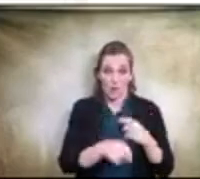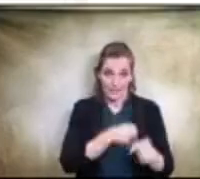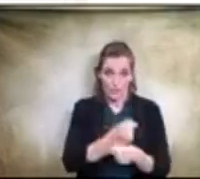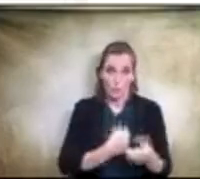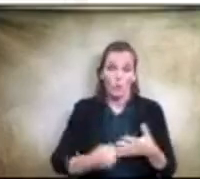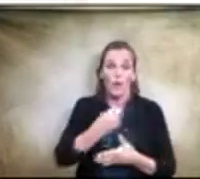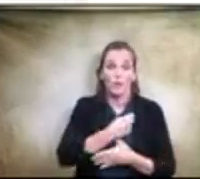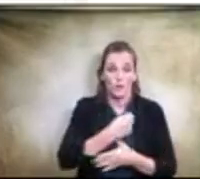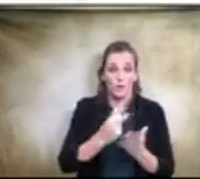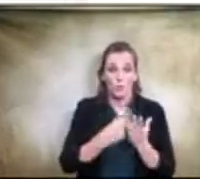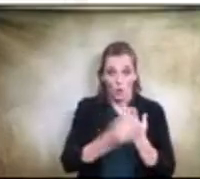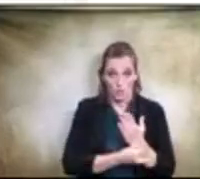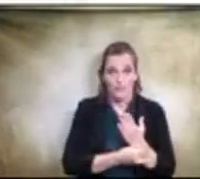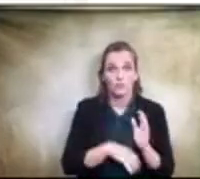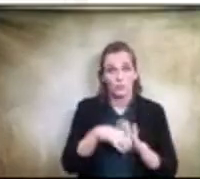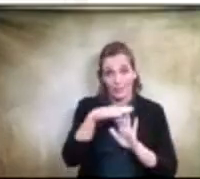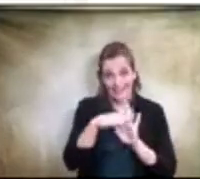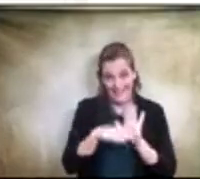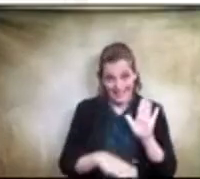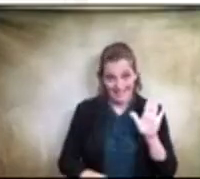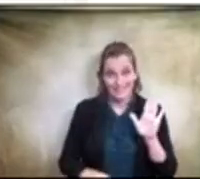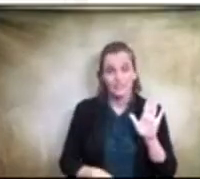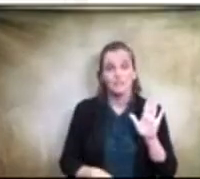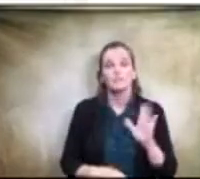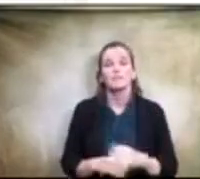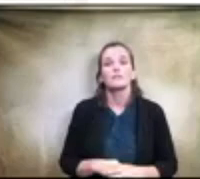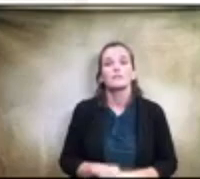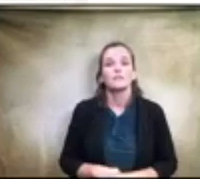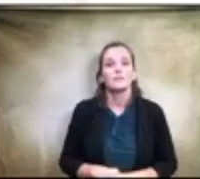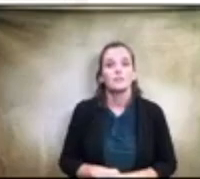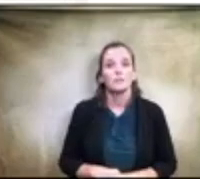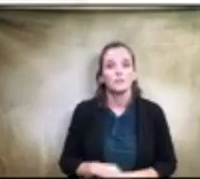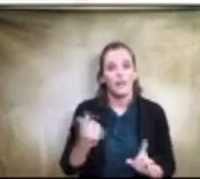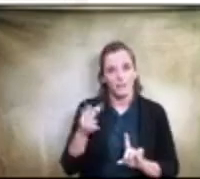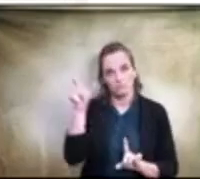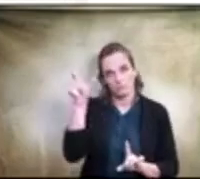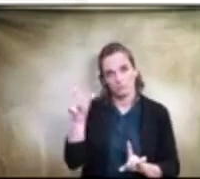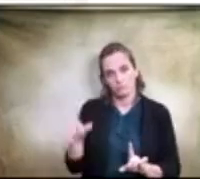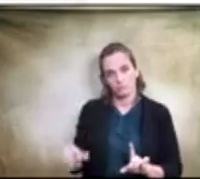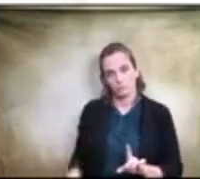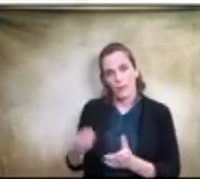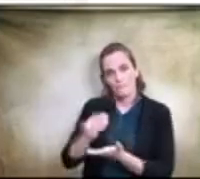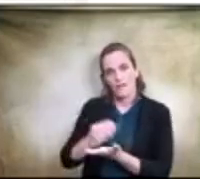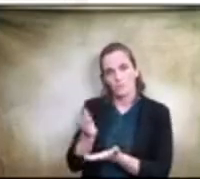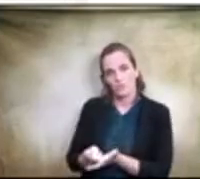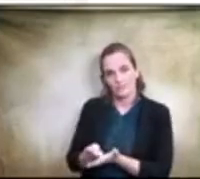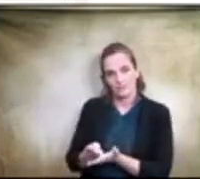of them. With regard to that list, there's also the budget that was allocated within the bond